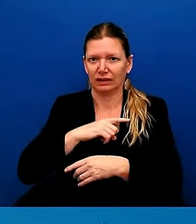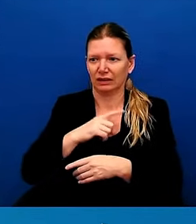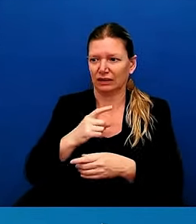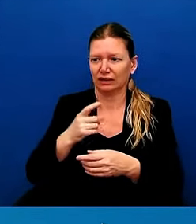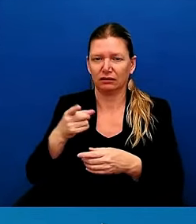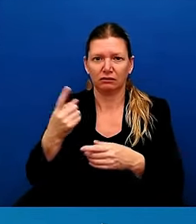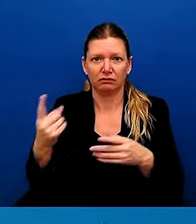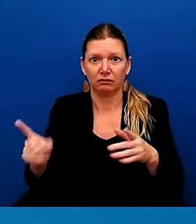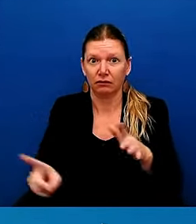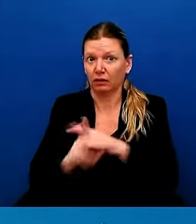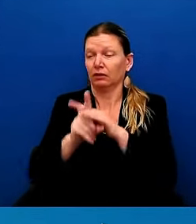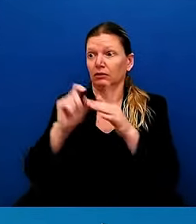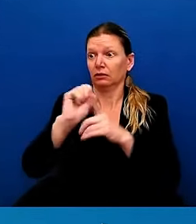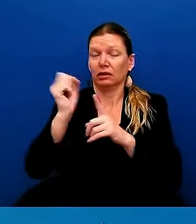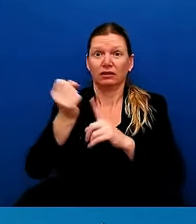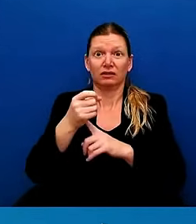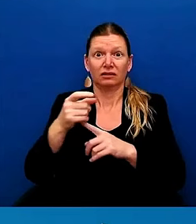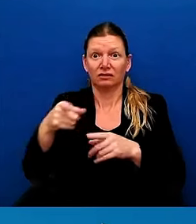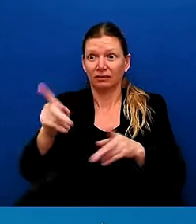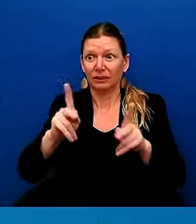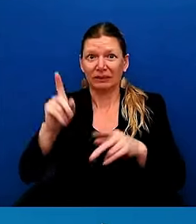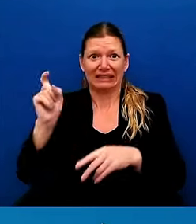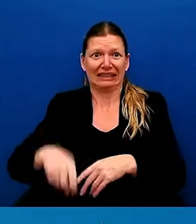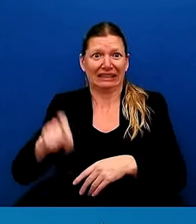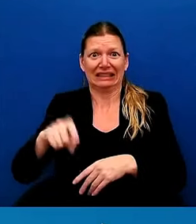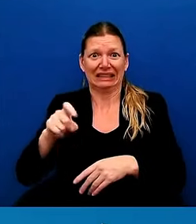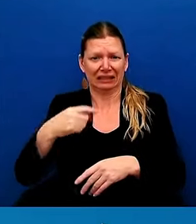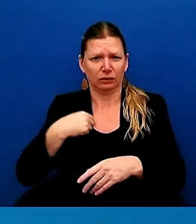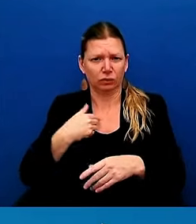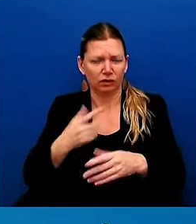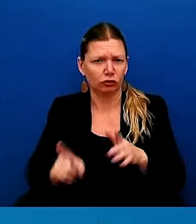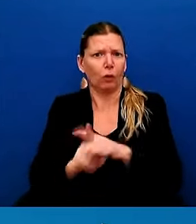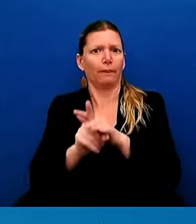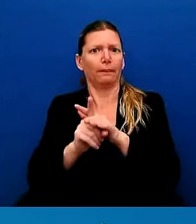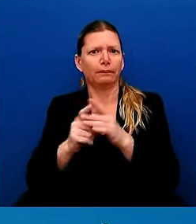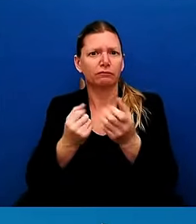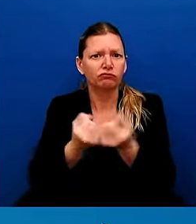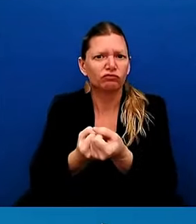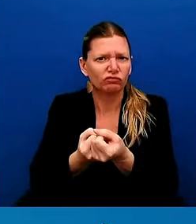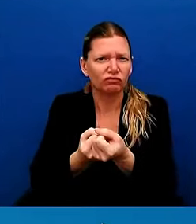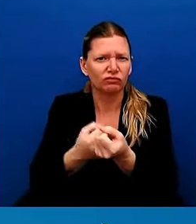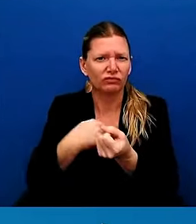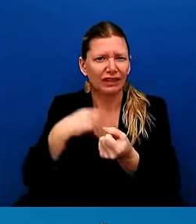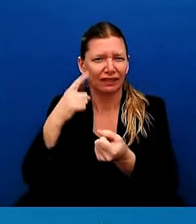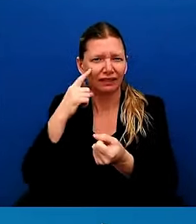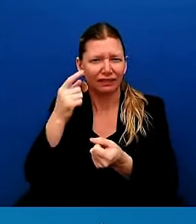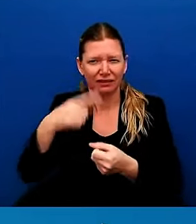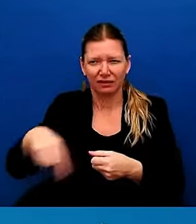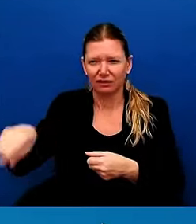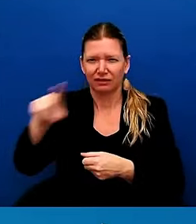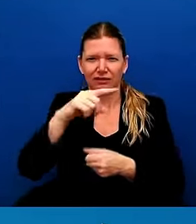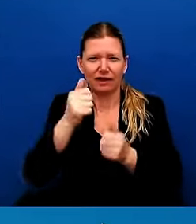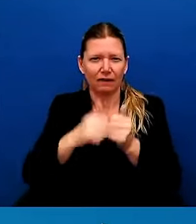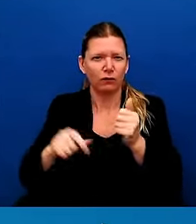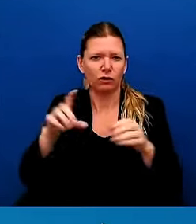every day. And with that, there is more work to be done. Thank you all. Thank you. Thank you.